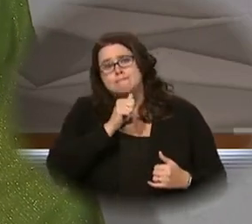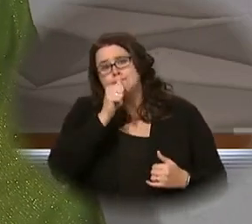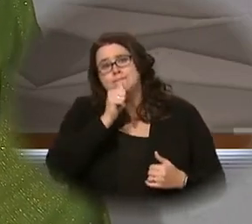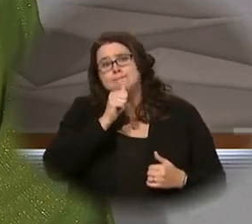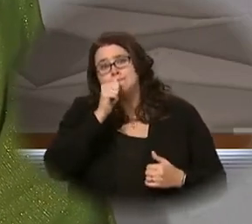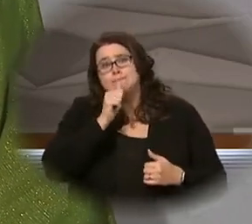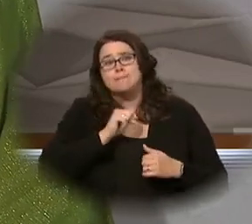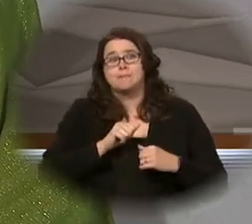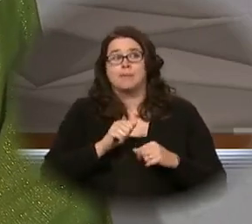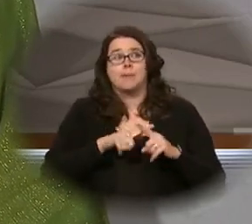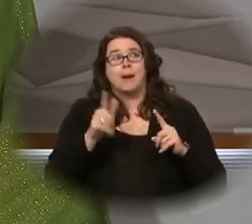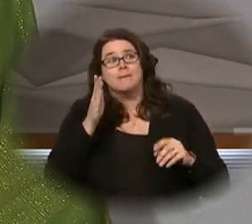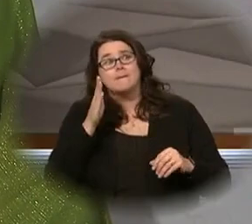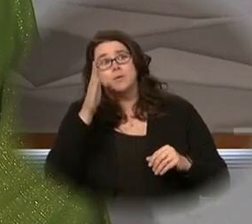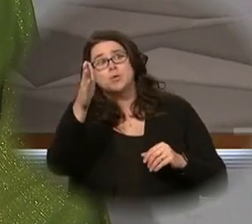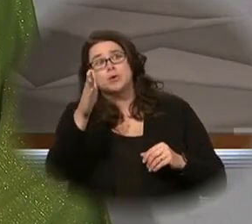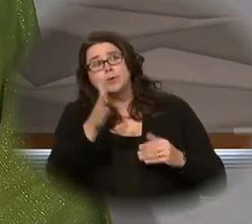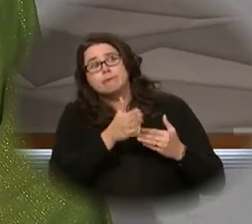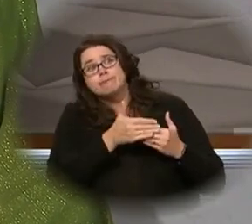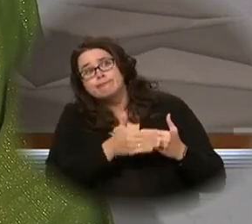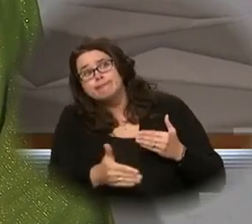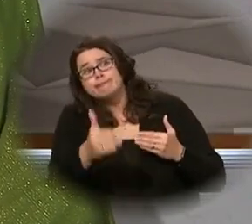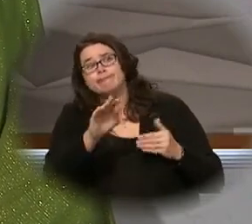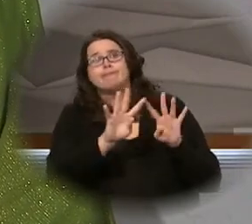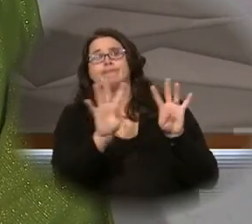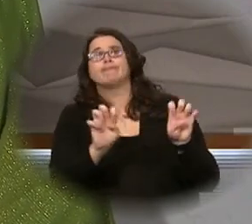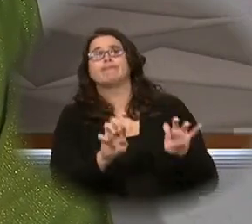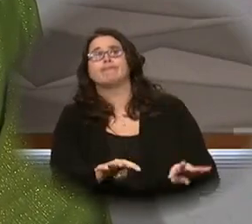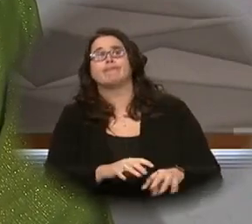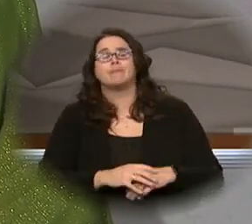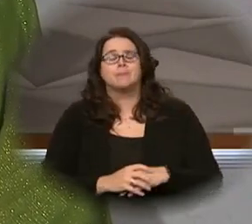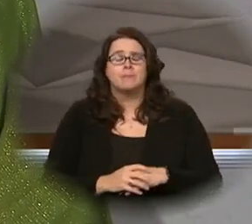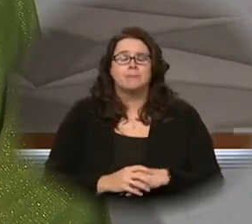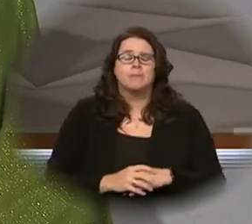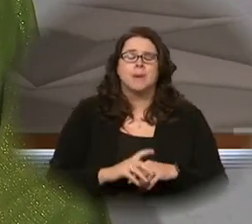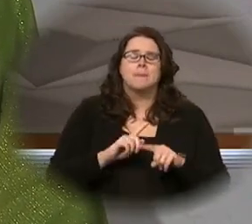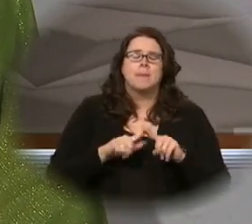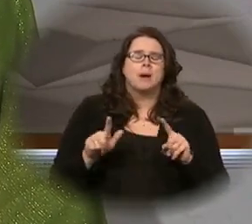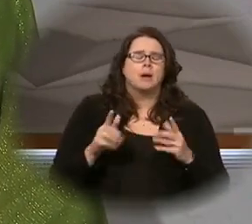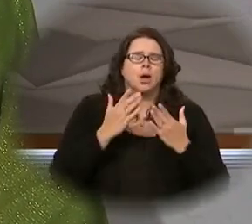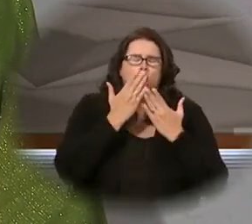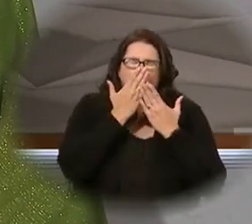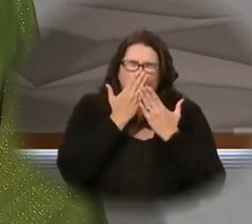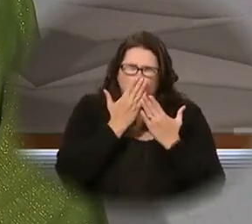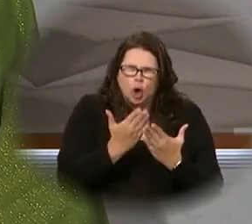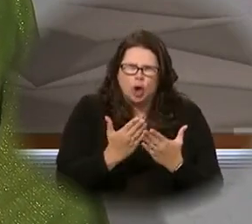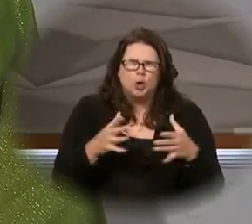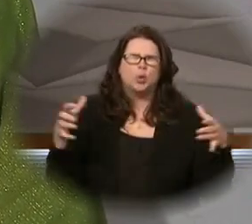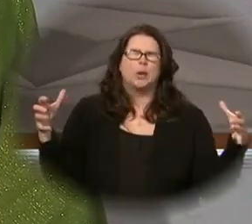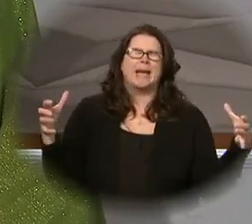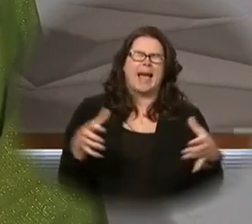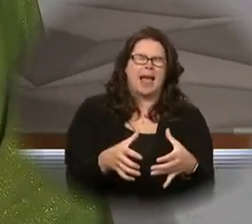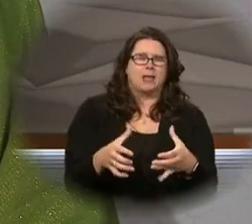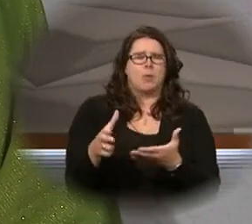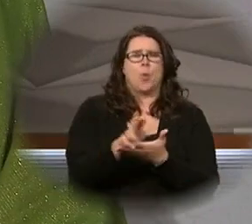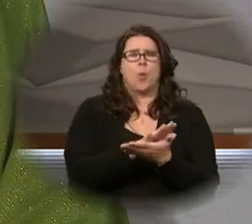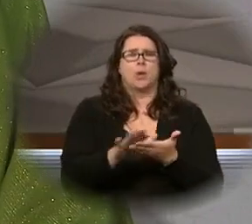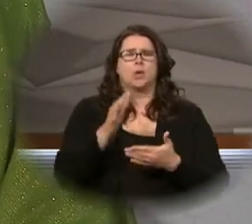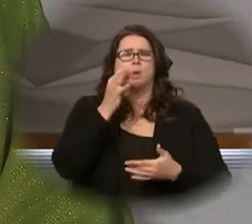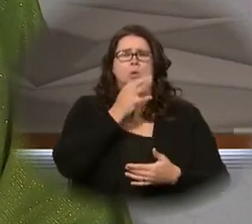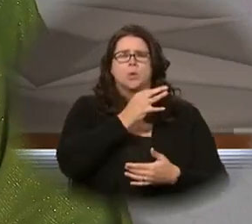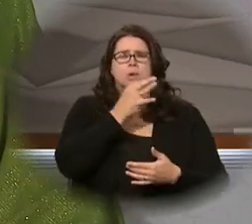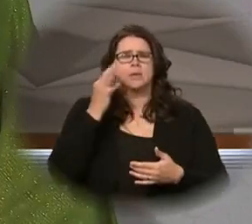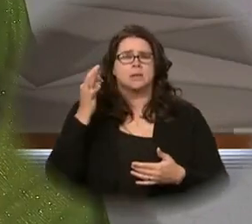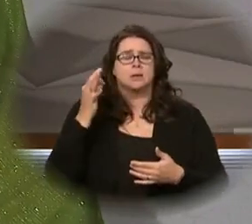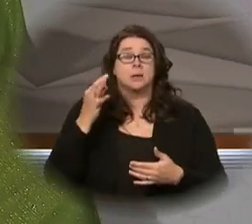know what is before us. But in the midst of that, it's so good for us to gather in Holy Eucharist today. One of the great